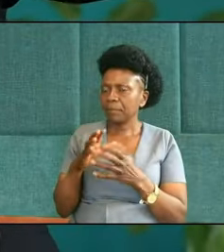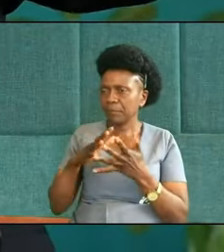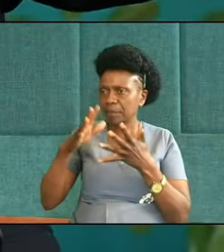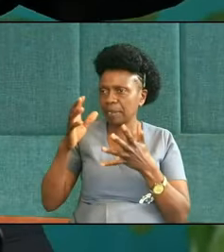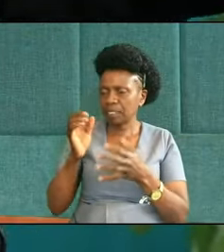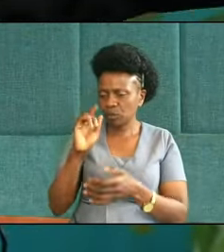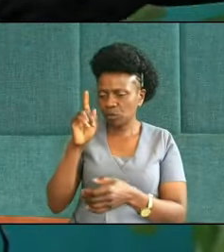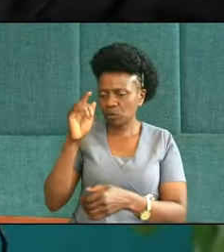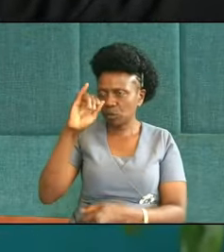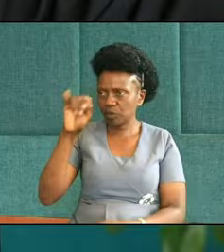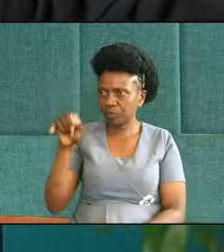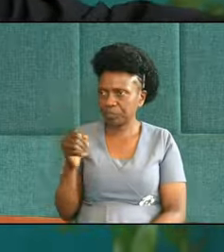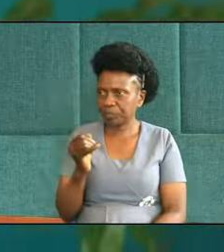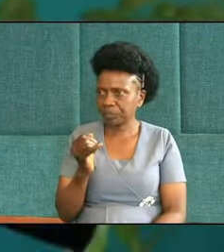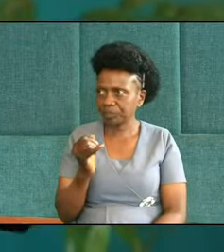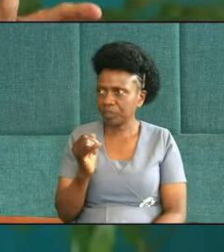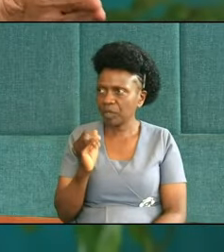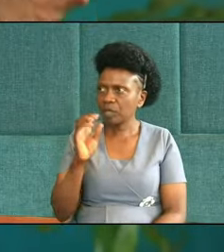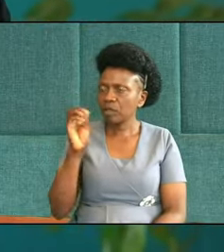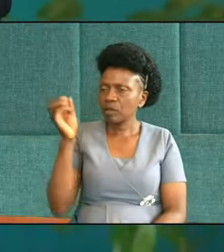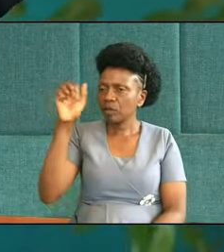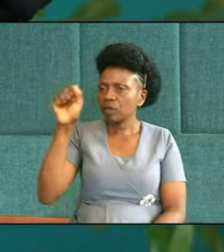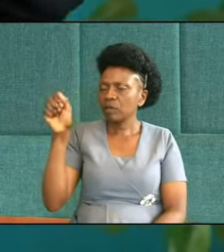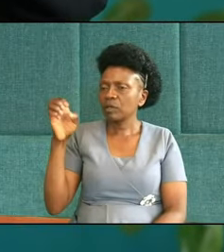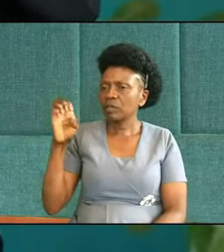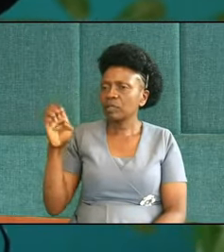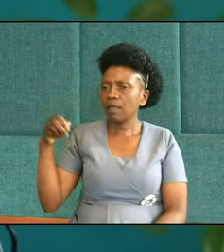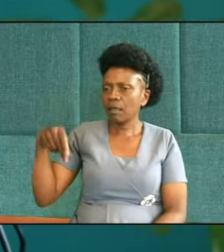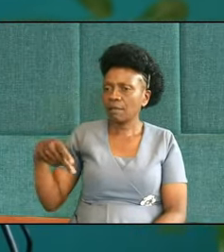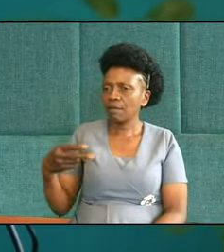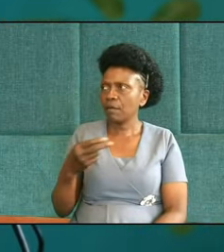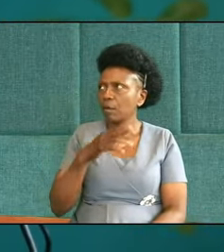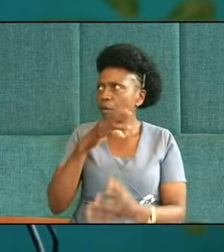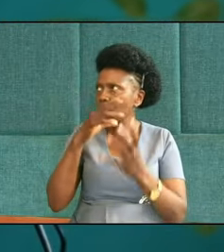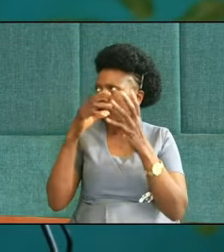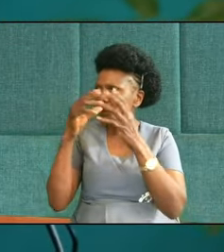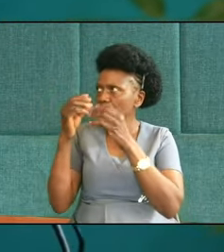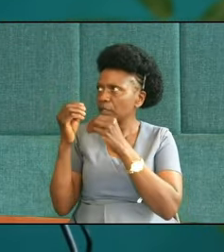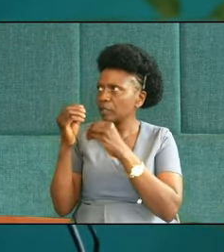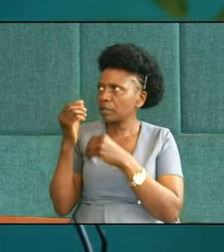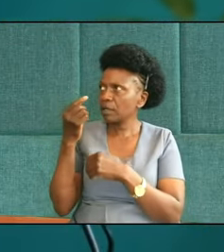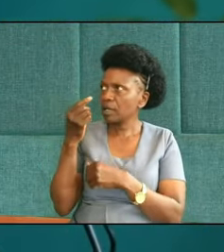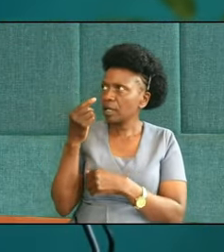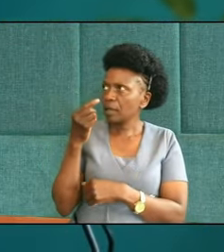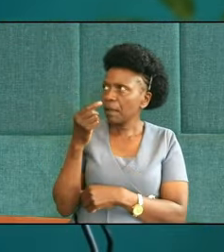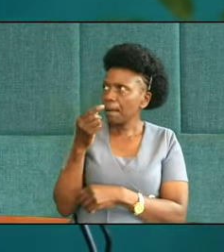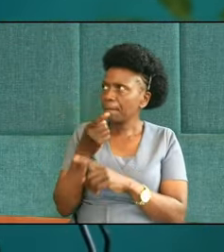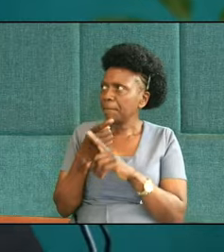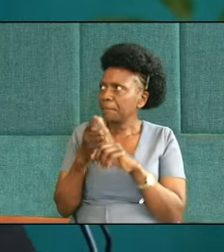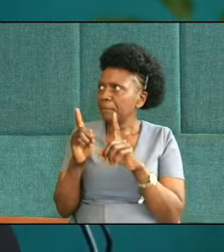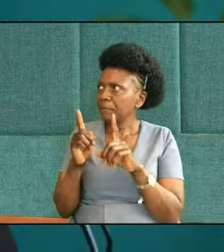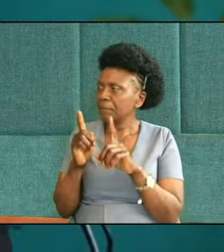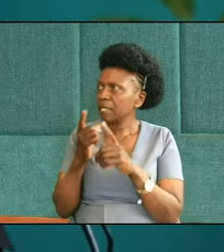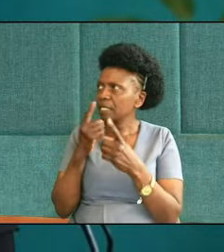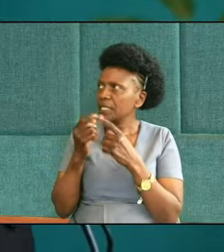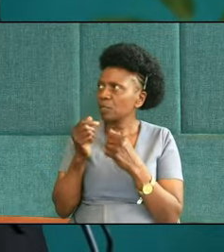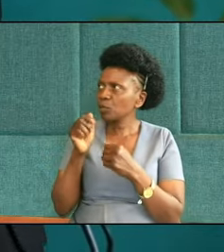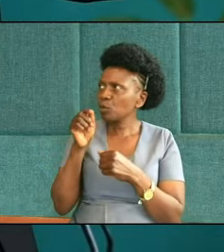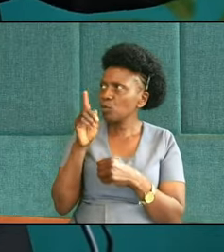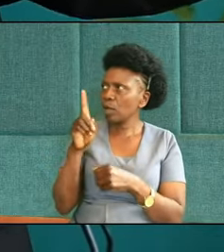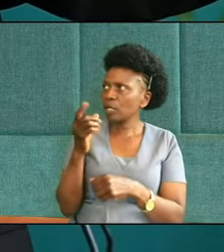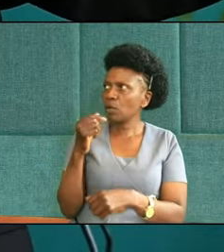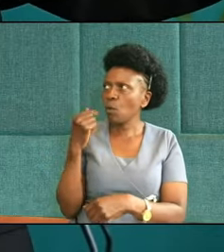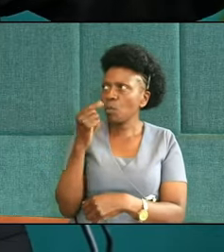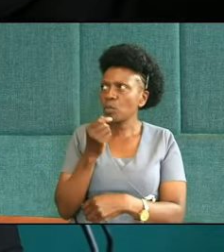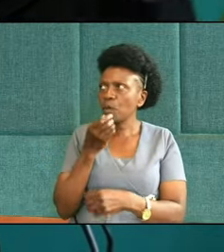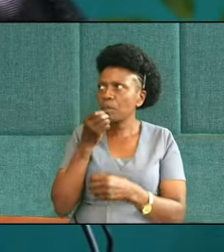to Judah, he doesn't say that to Joseph, what's happened? Hold on friends, the verse continues, your hand will be the neck of your enemies, the issue of